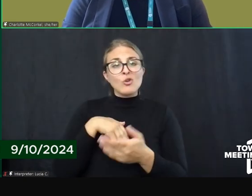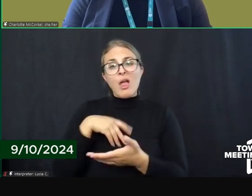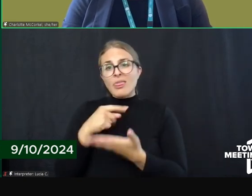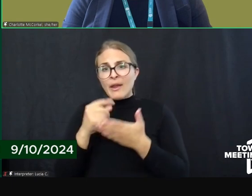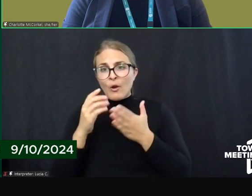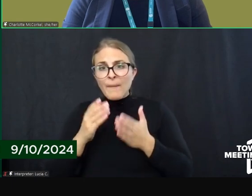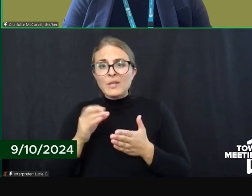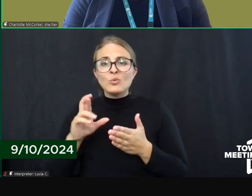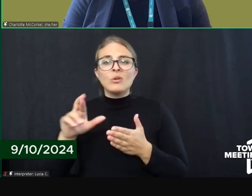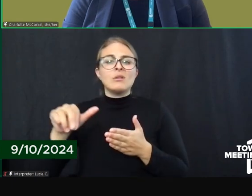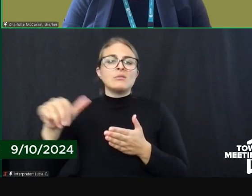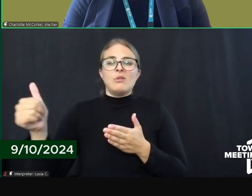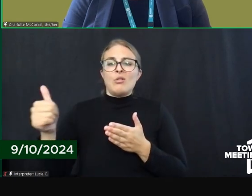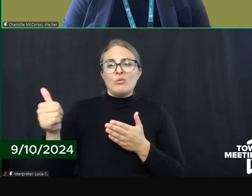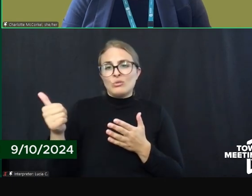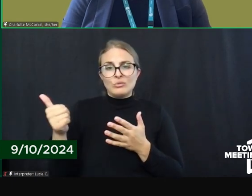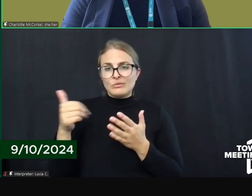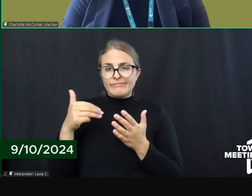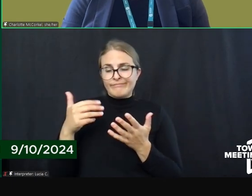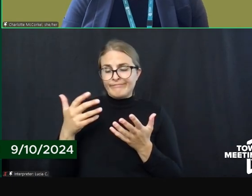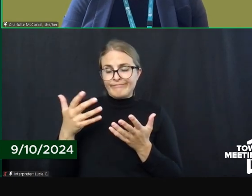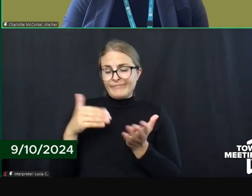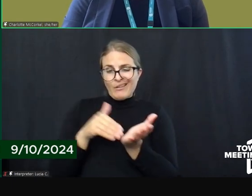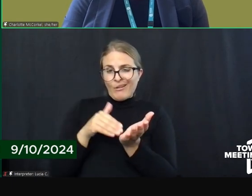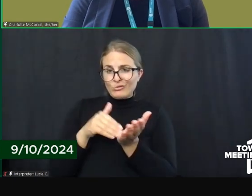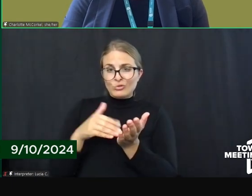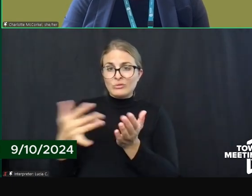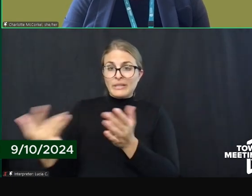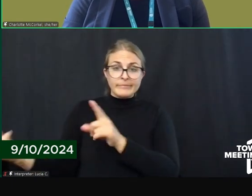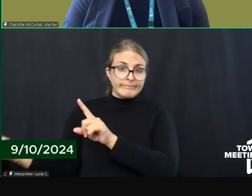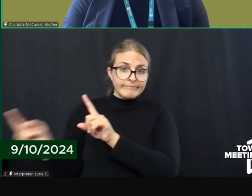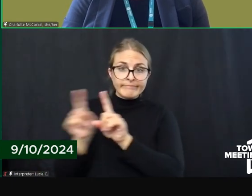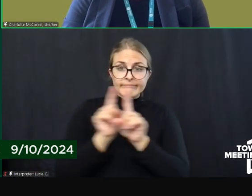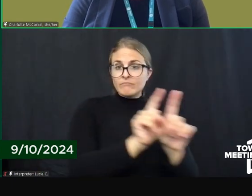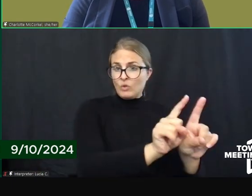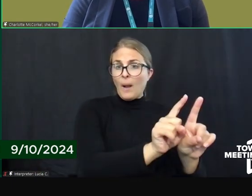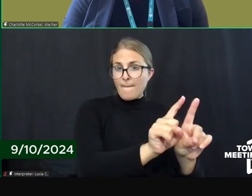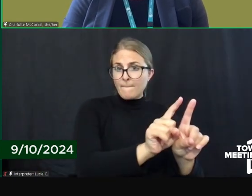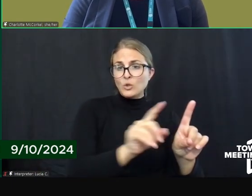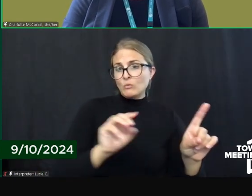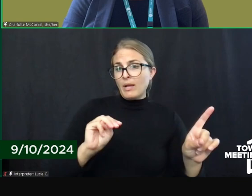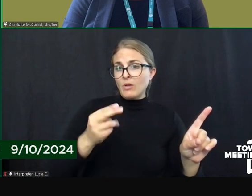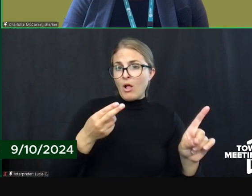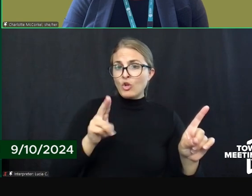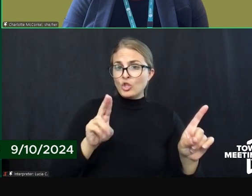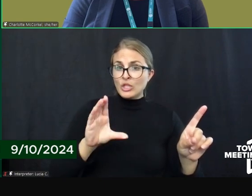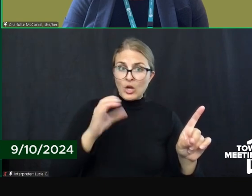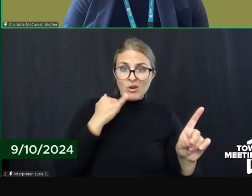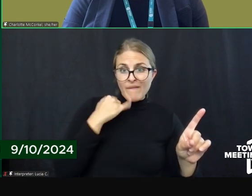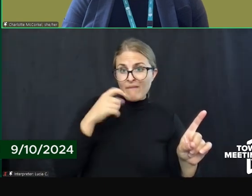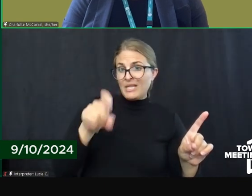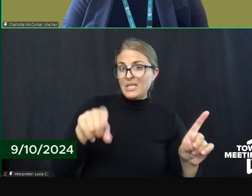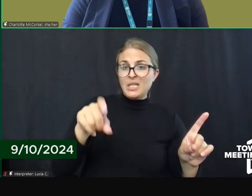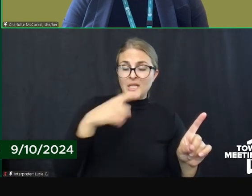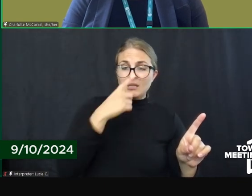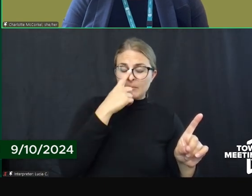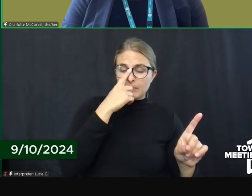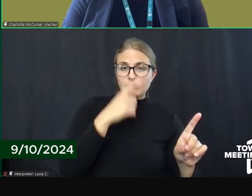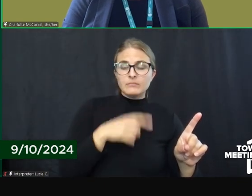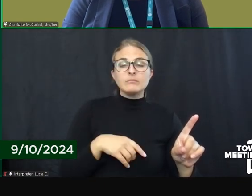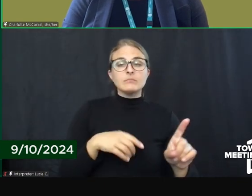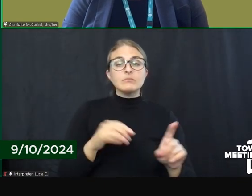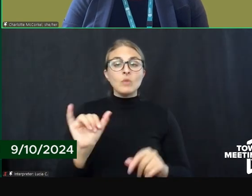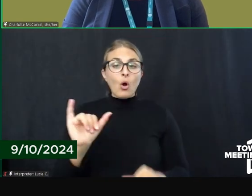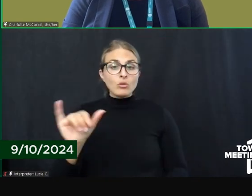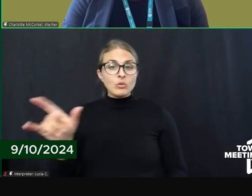member of our provider community can accompany someone to mental health urgent care, if that feels right and appropriate. And then it can also